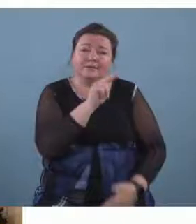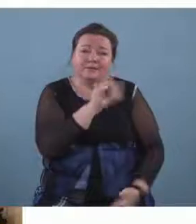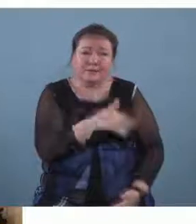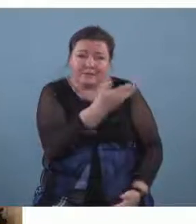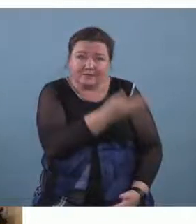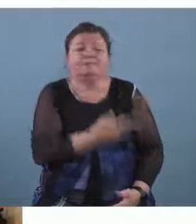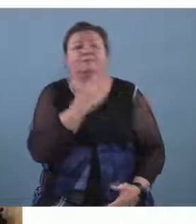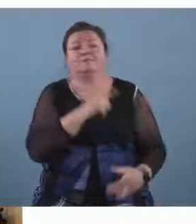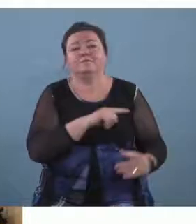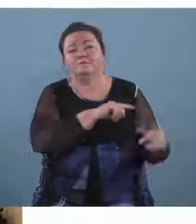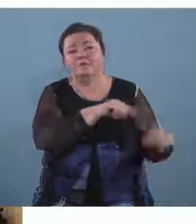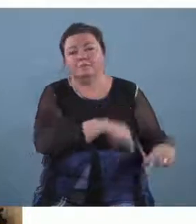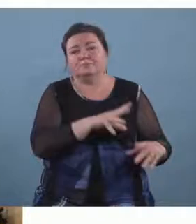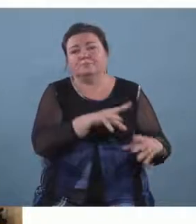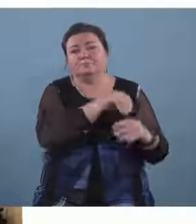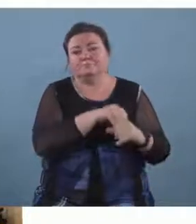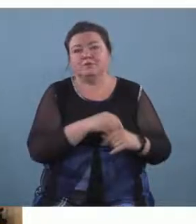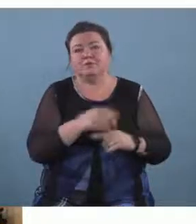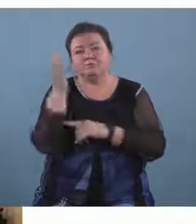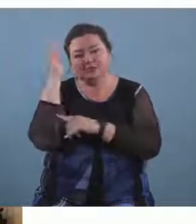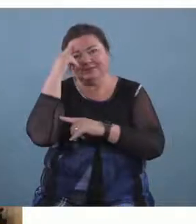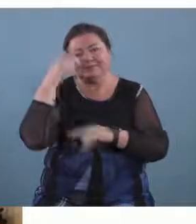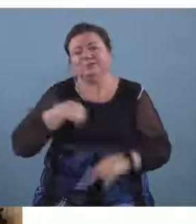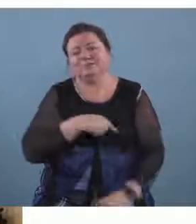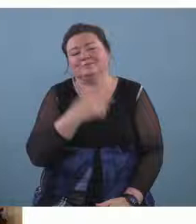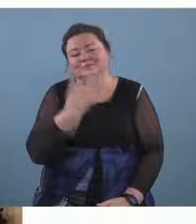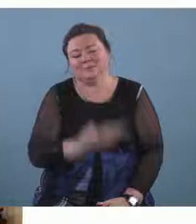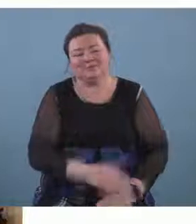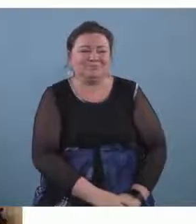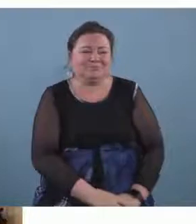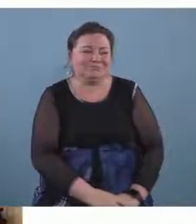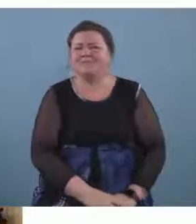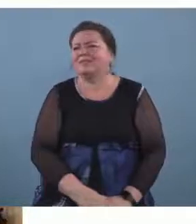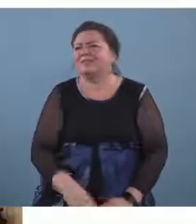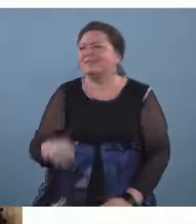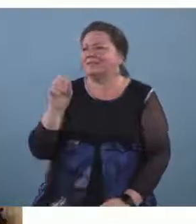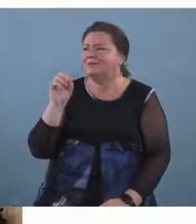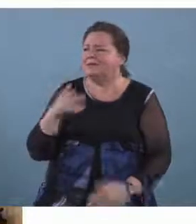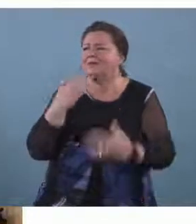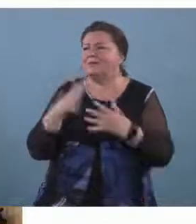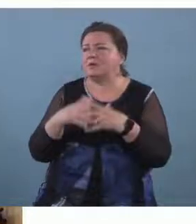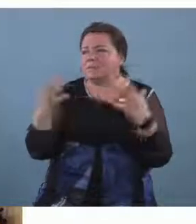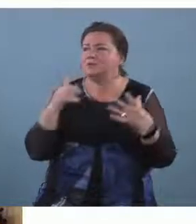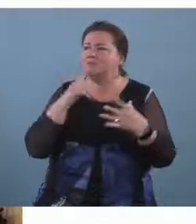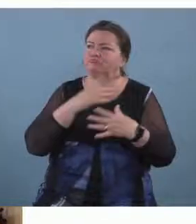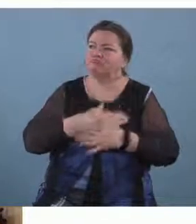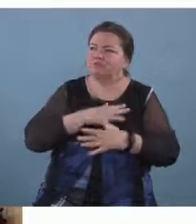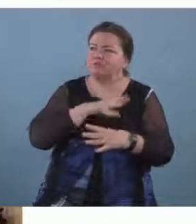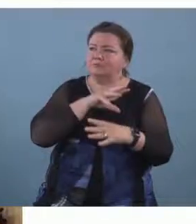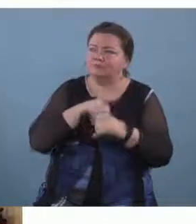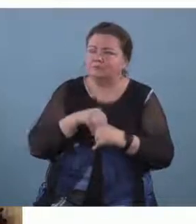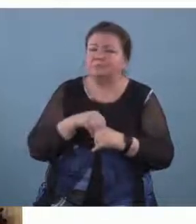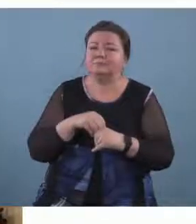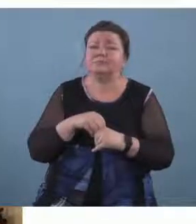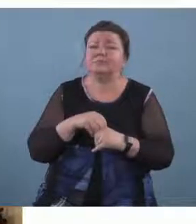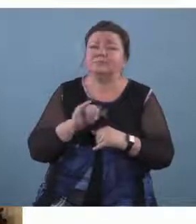attending um and presenting to us okay thank you very much it's been a pleasure and i do hope um you